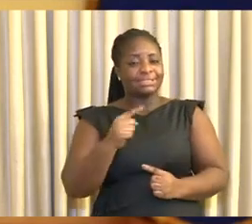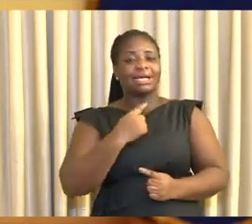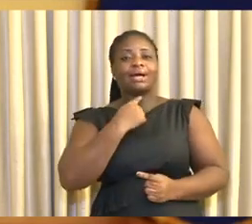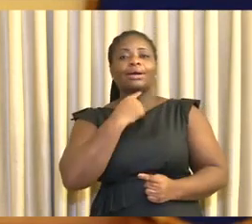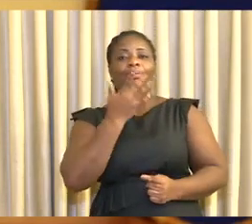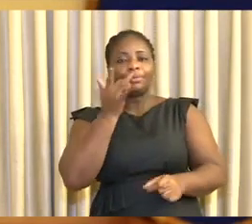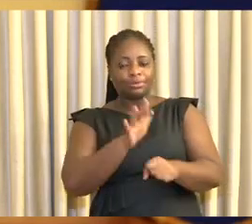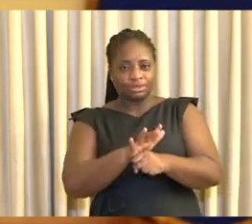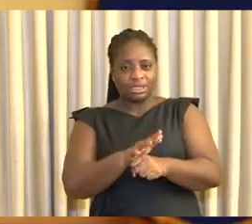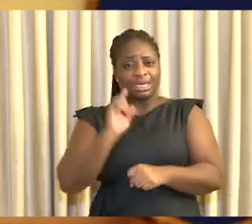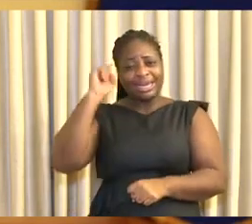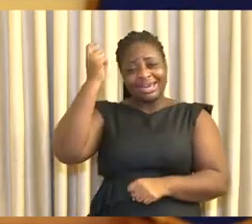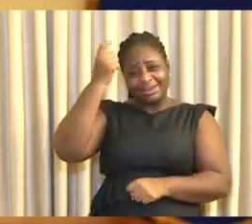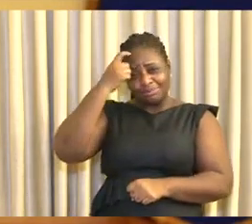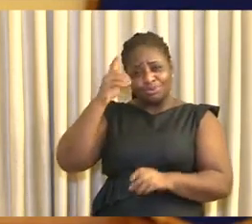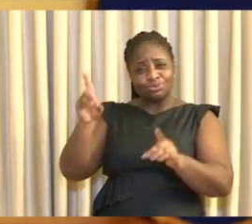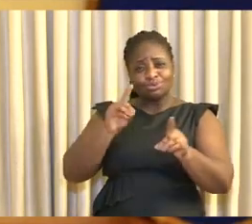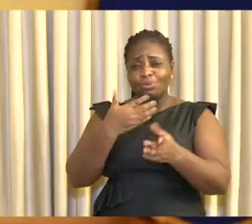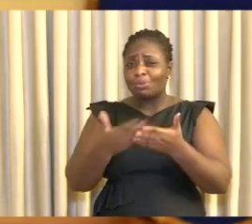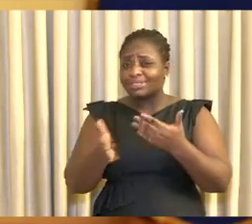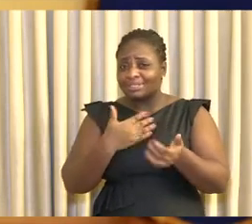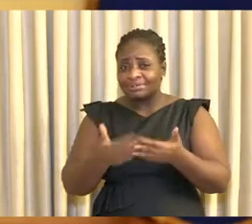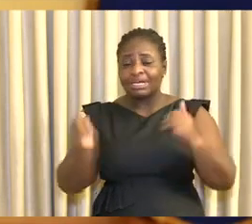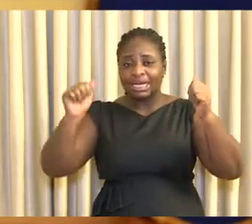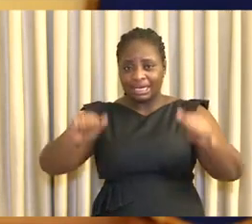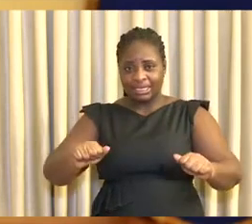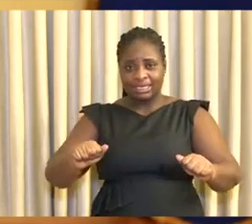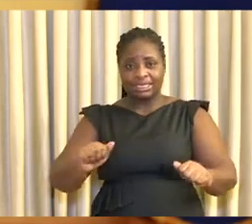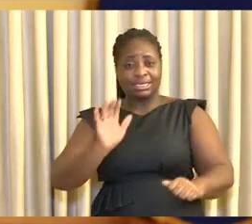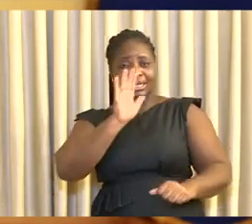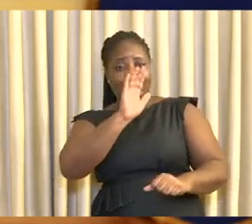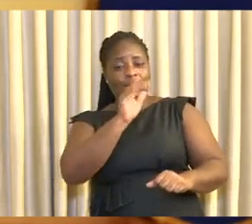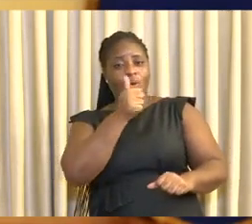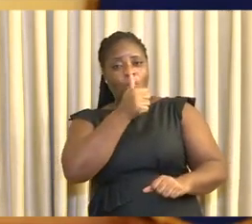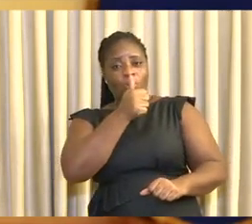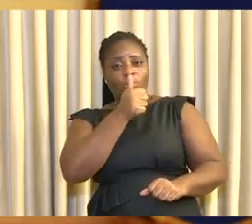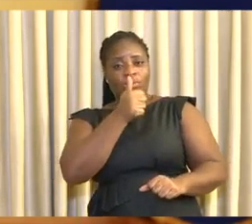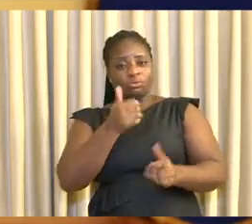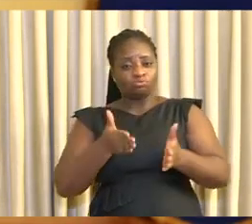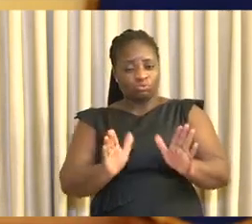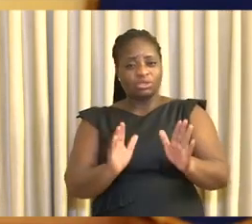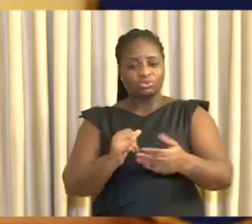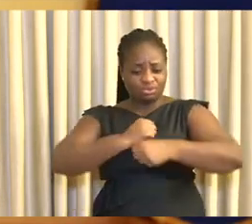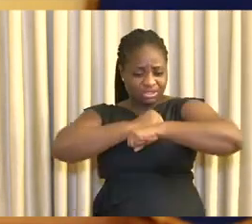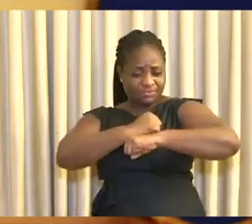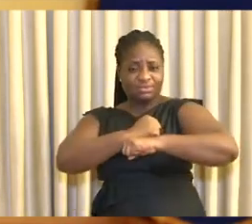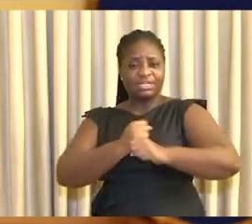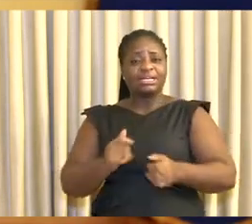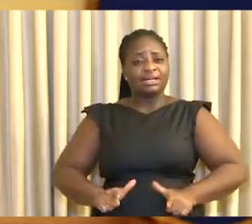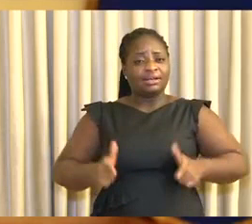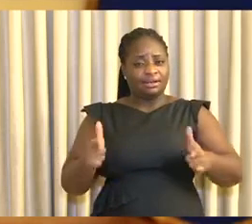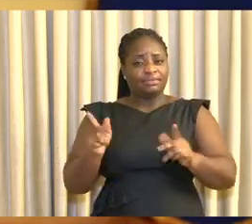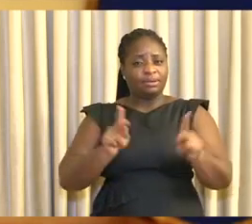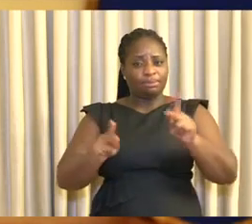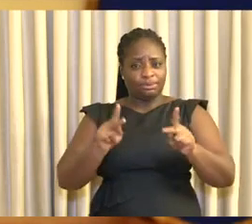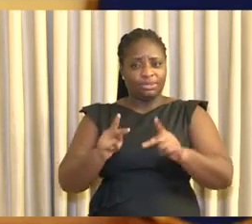I pledge to you that government will do whatever is required in our particular circumstances to safeguard the